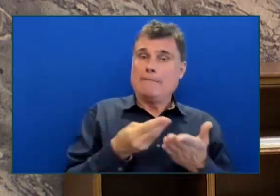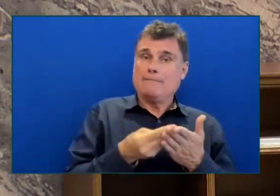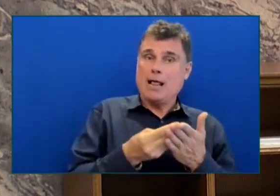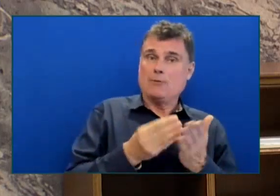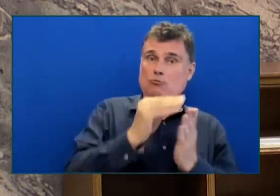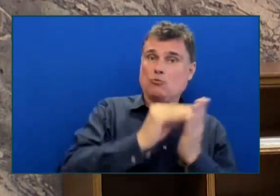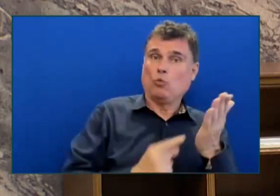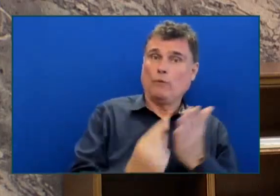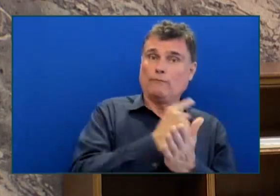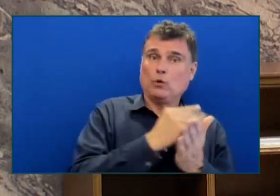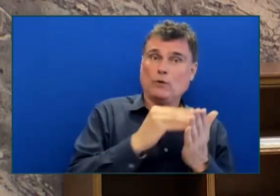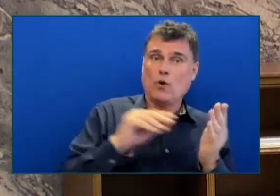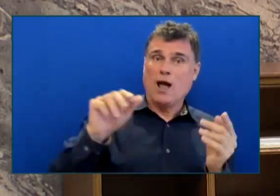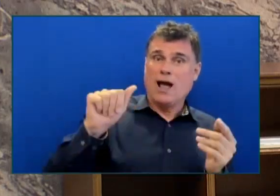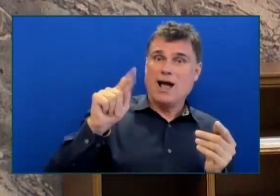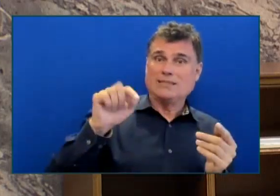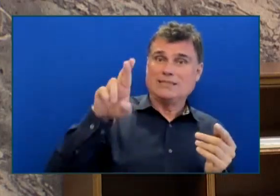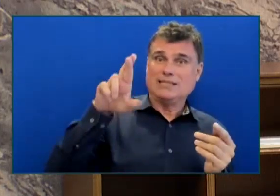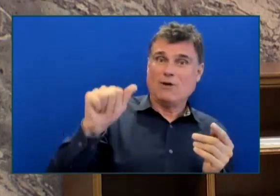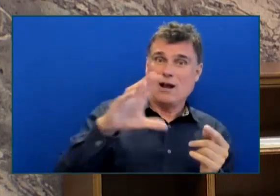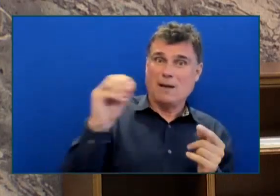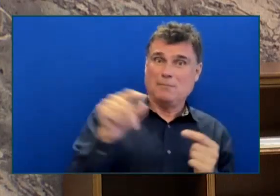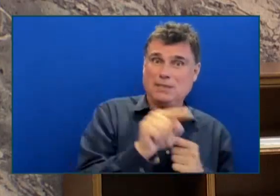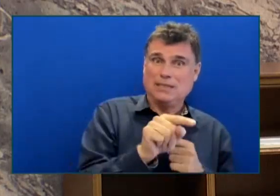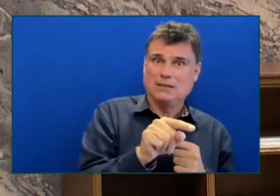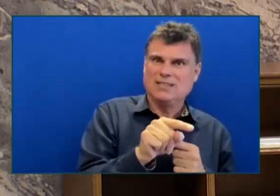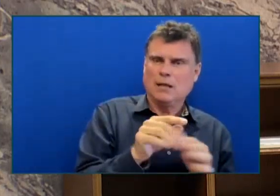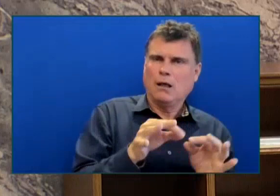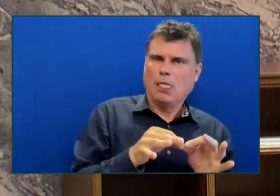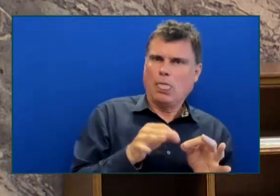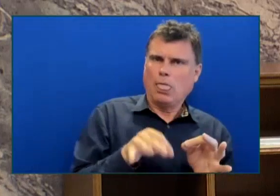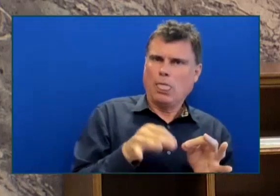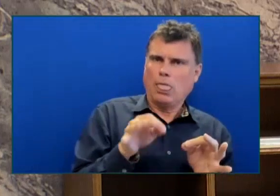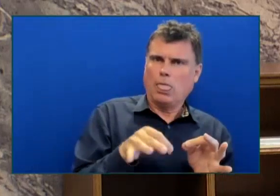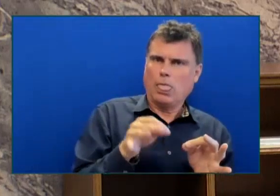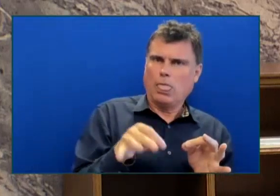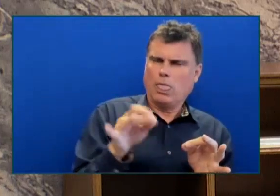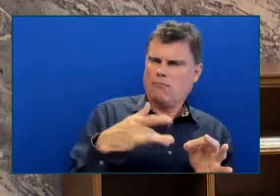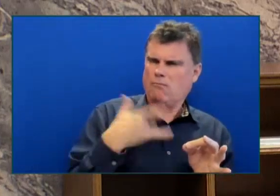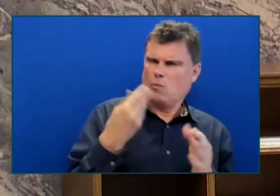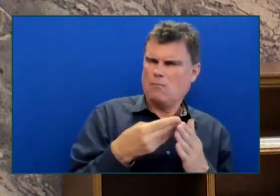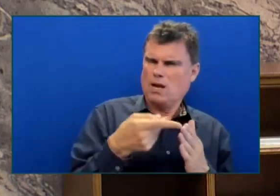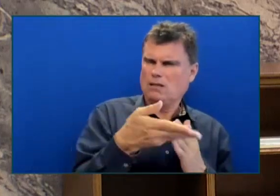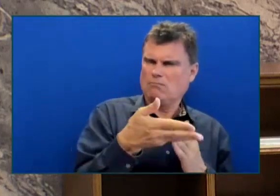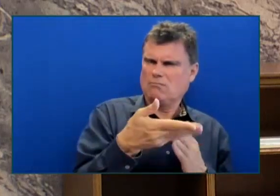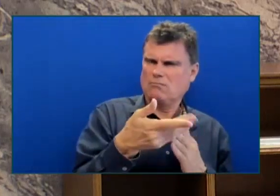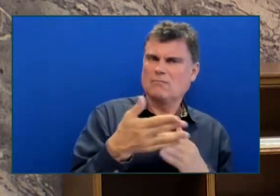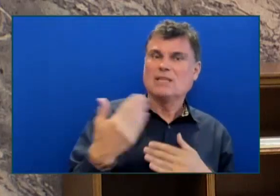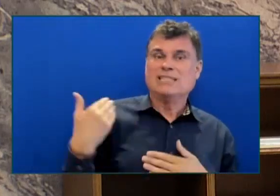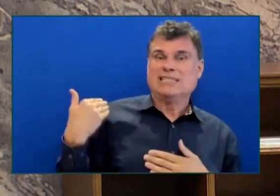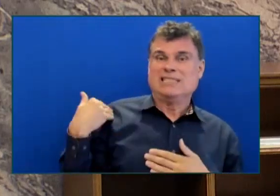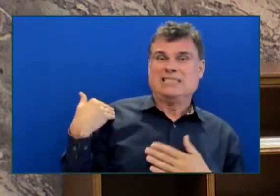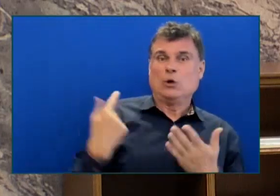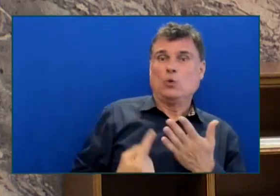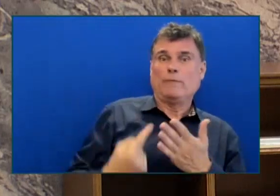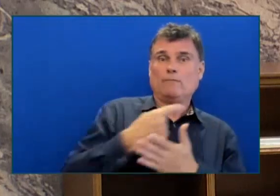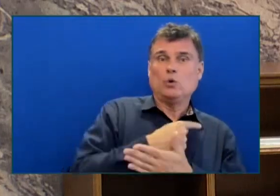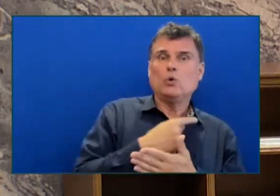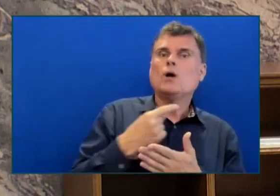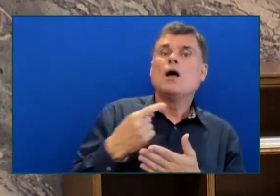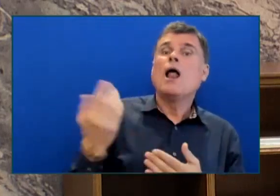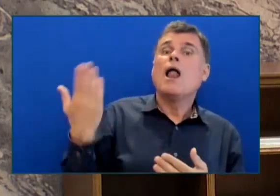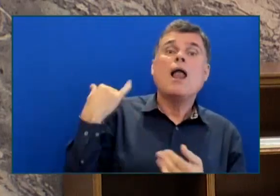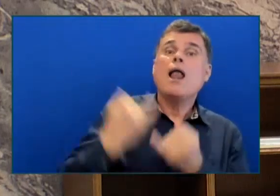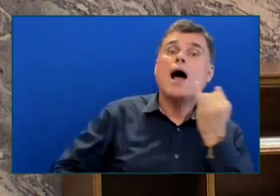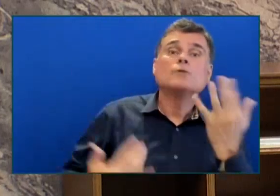financial review was for 2020. End quote. That's on page 7 of the report released today. He also